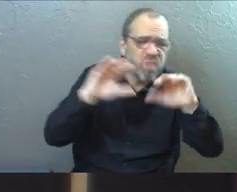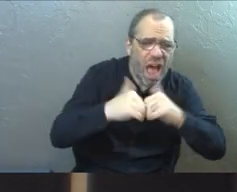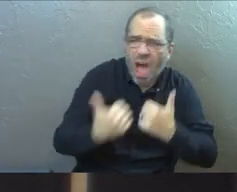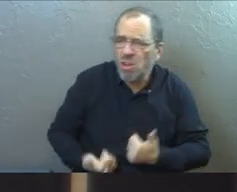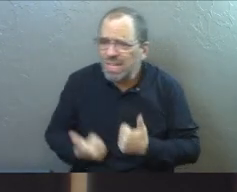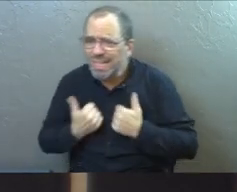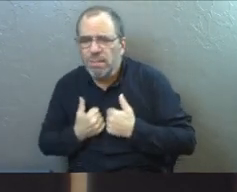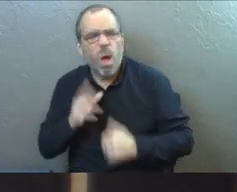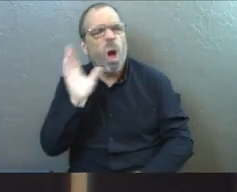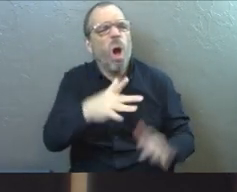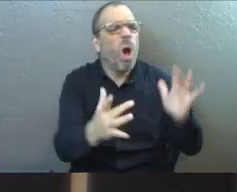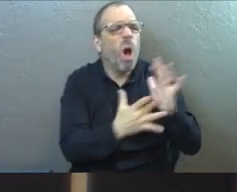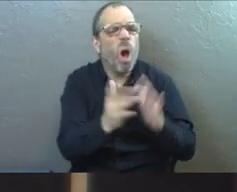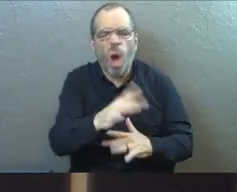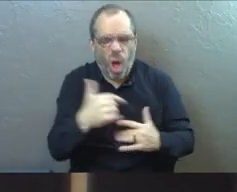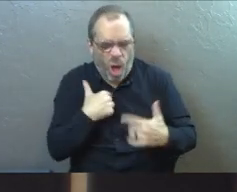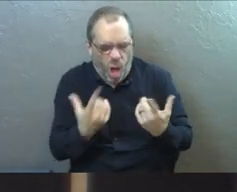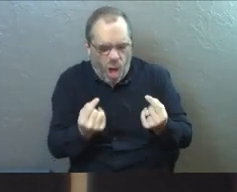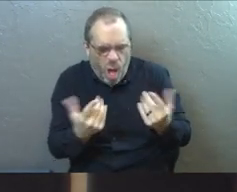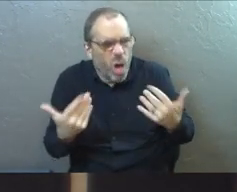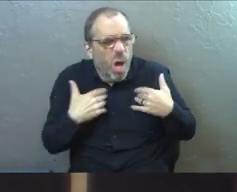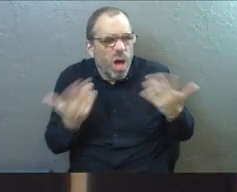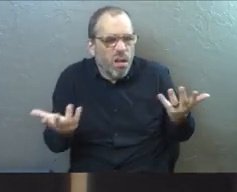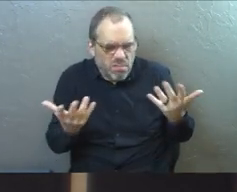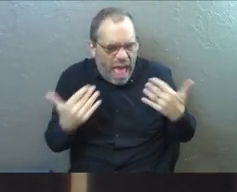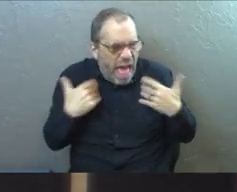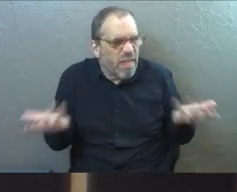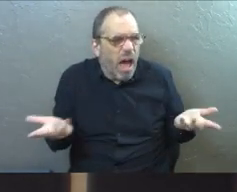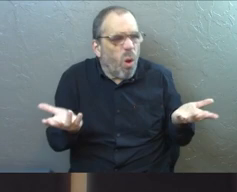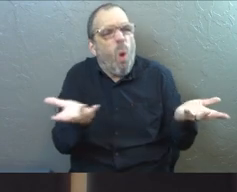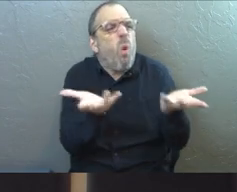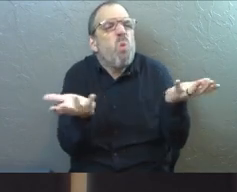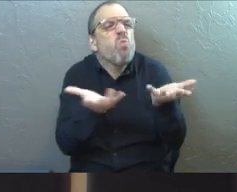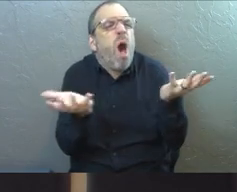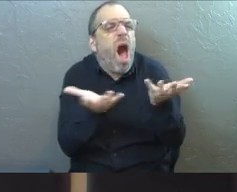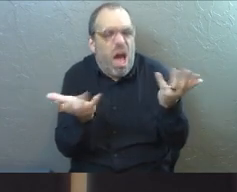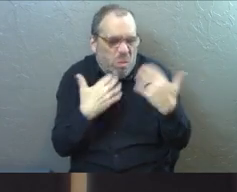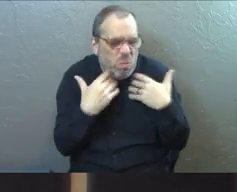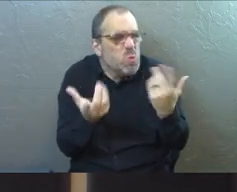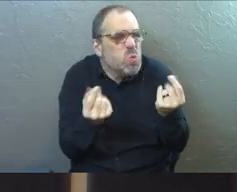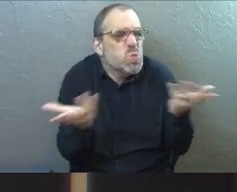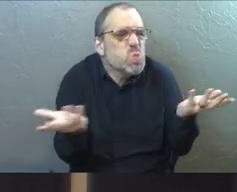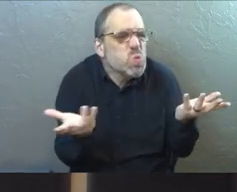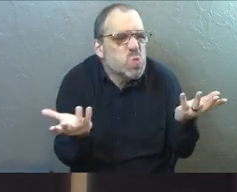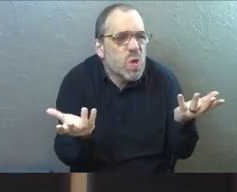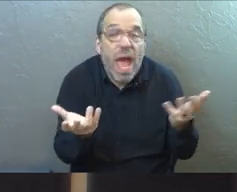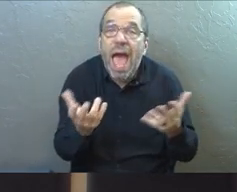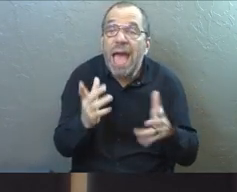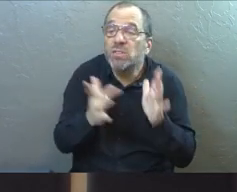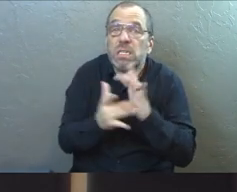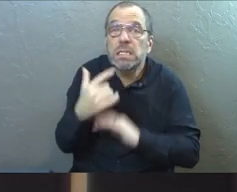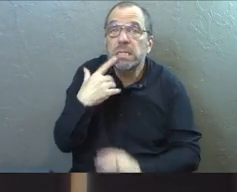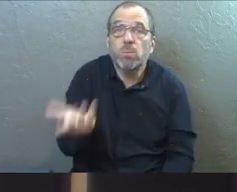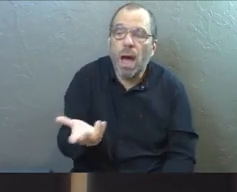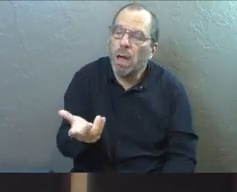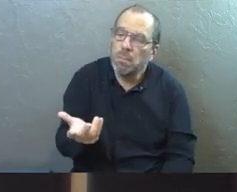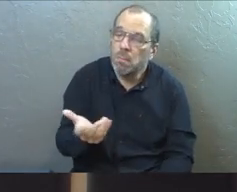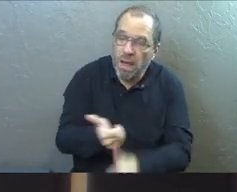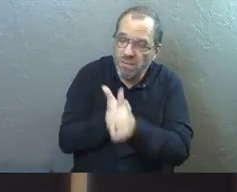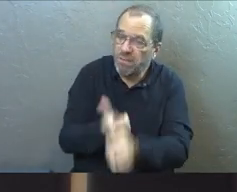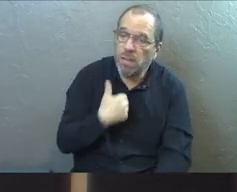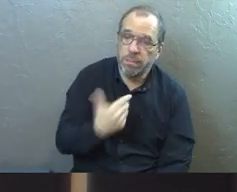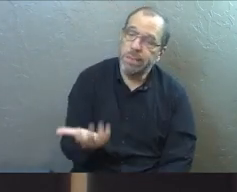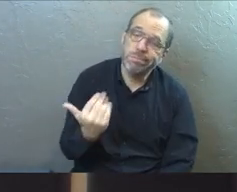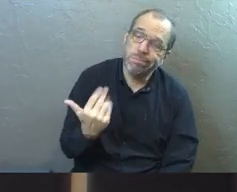how to live, people will ask him, what do we have to do to do that? Like, what do I have to do? And always his response is like, just